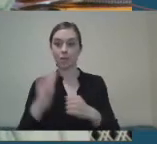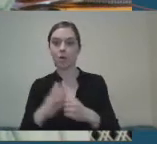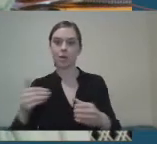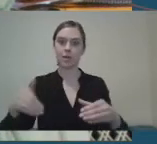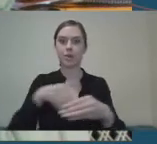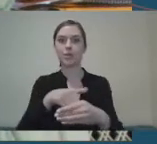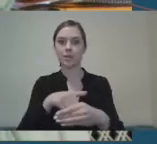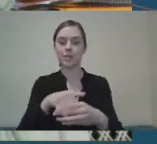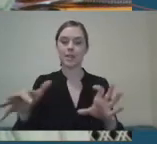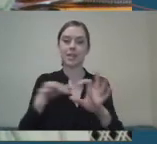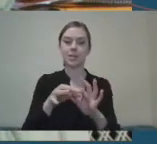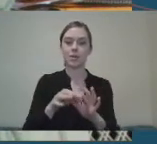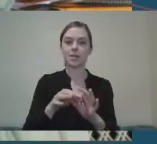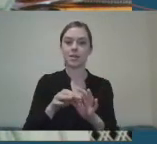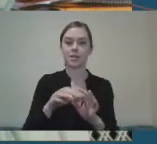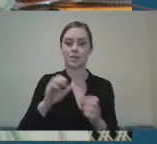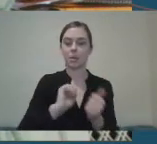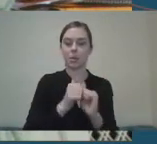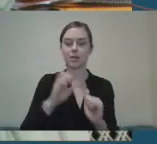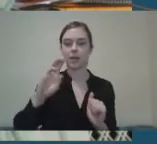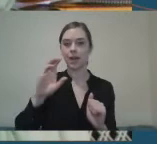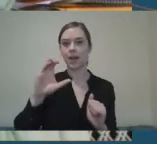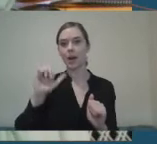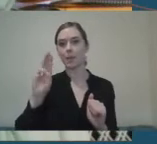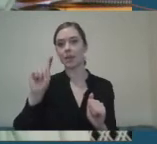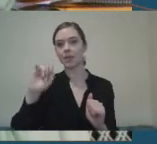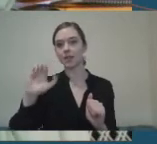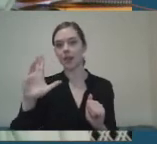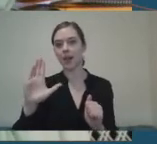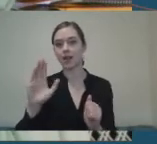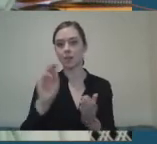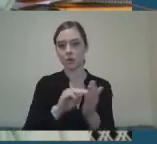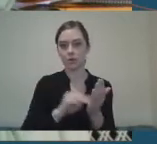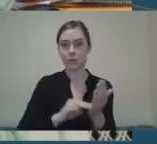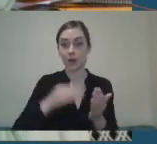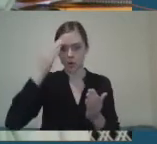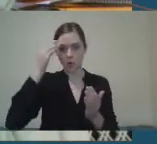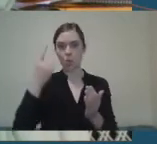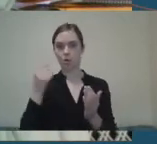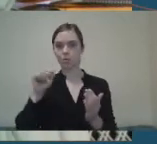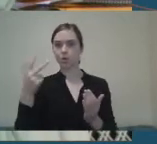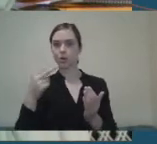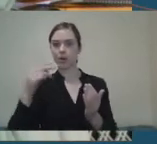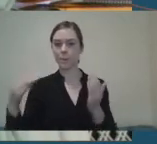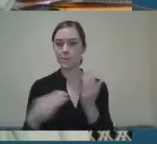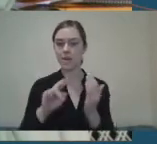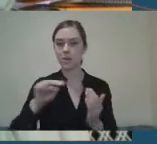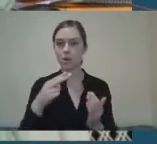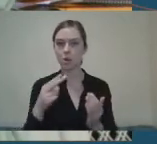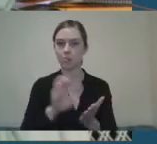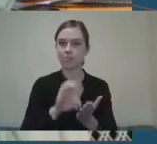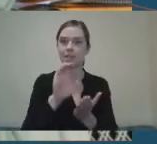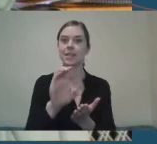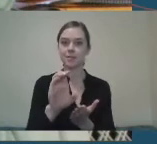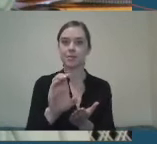programme, and since 2014, over 1.3 million euro has been allocated to groups specifically catering for inclusion in sport,